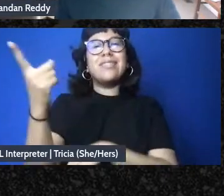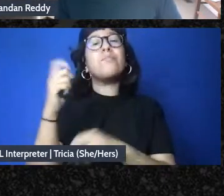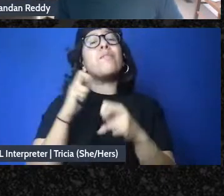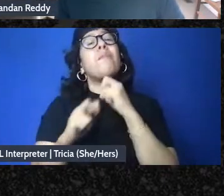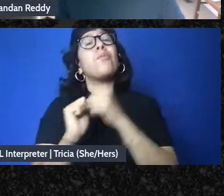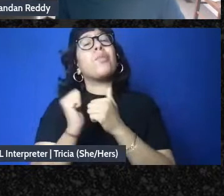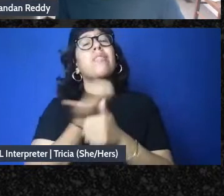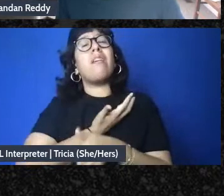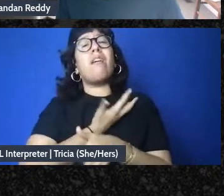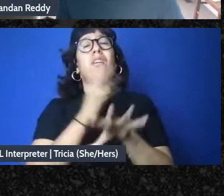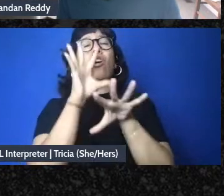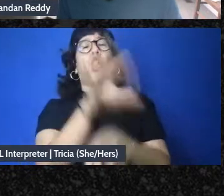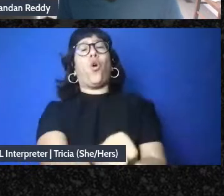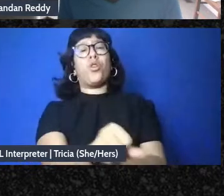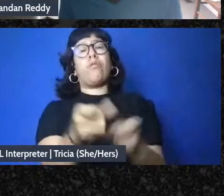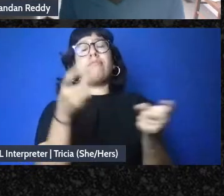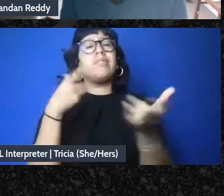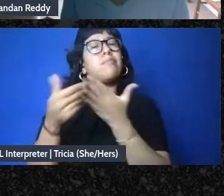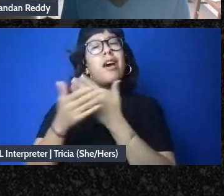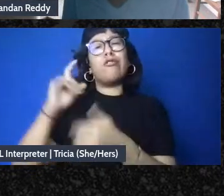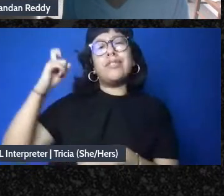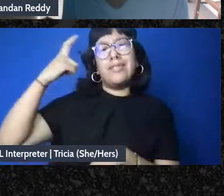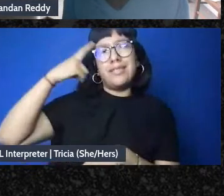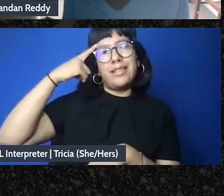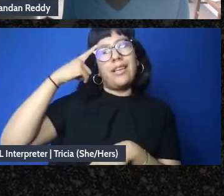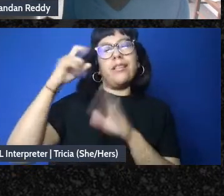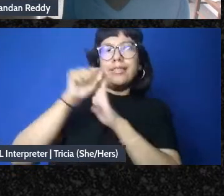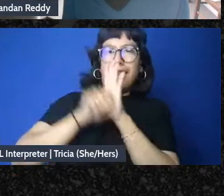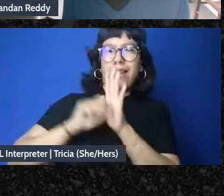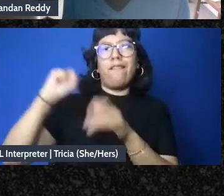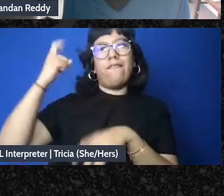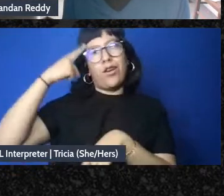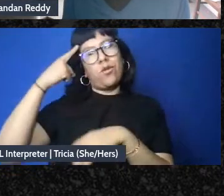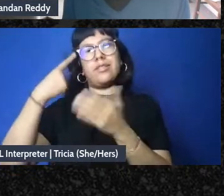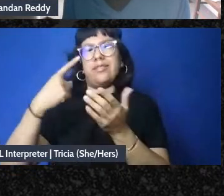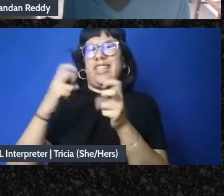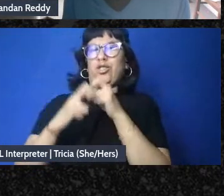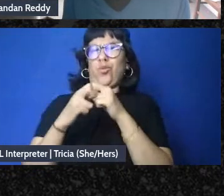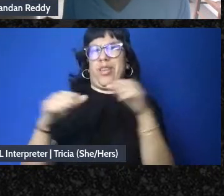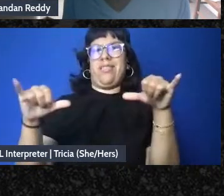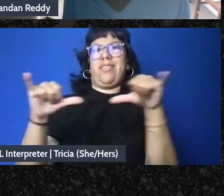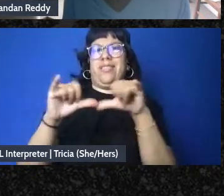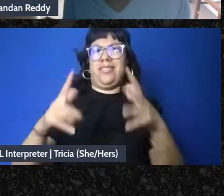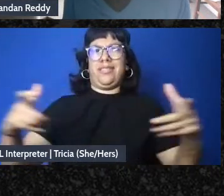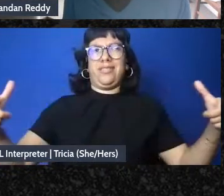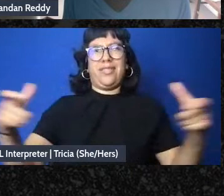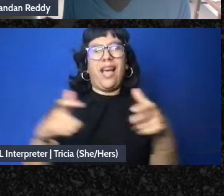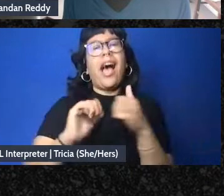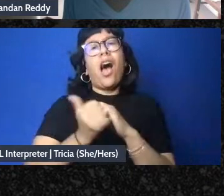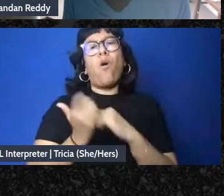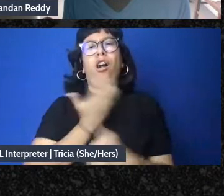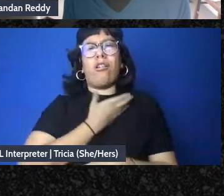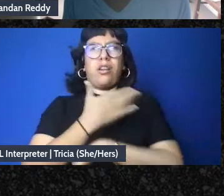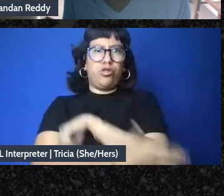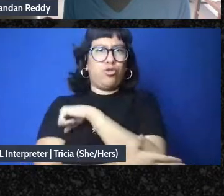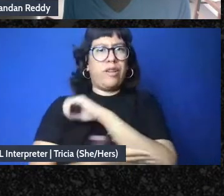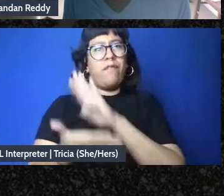colonial whether state or federal governments is the problem of scale the whole way that our country works is that people